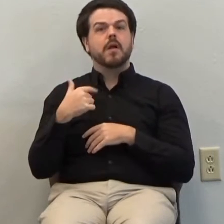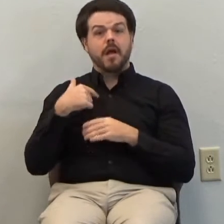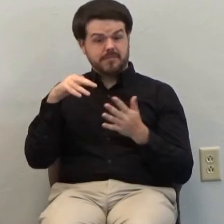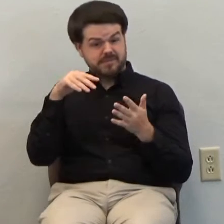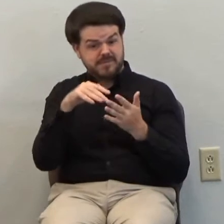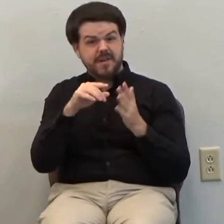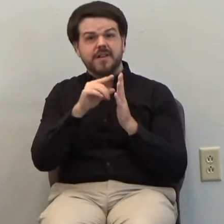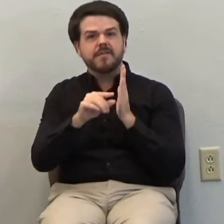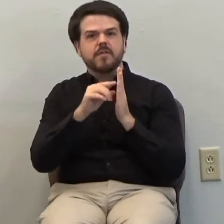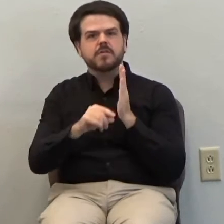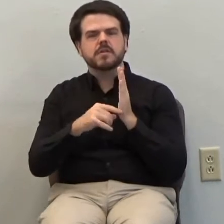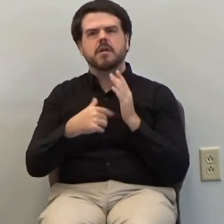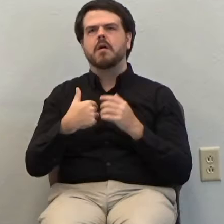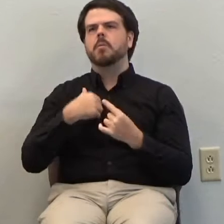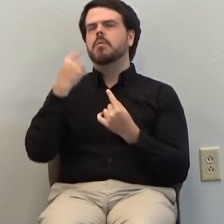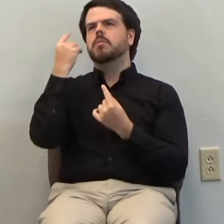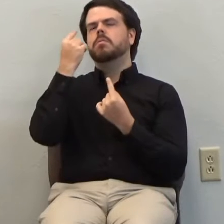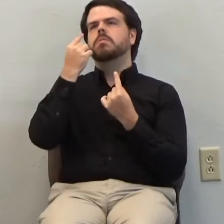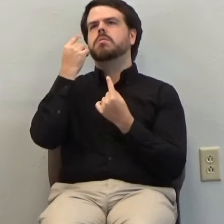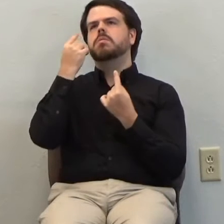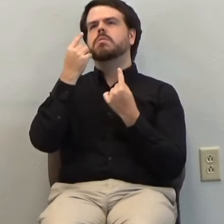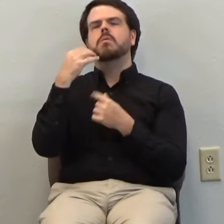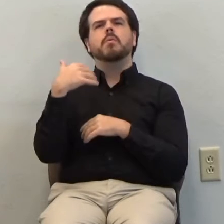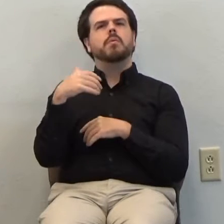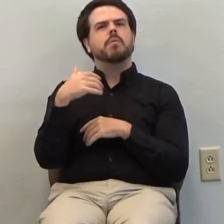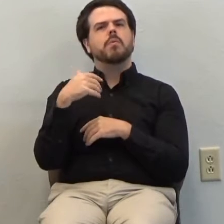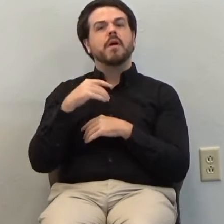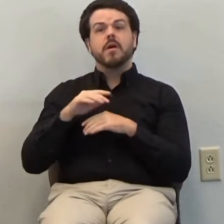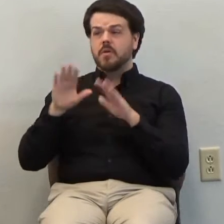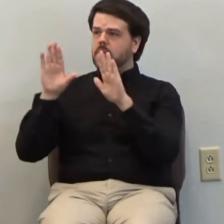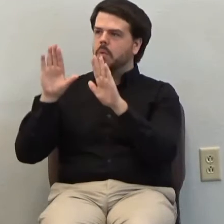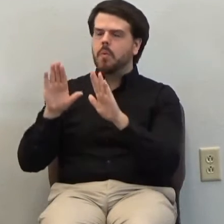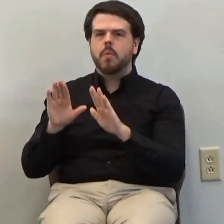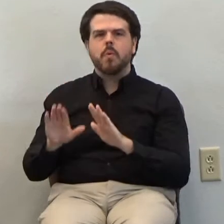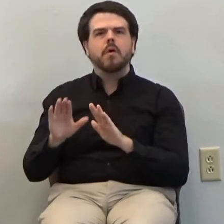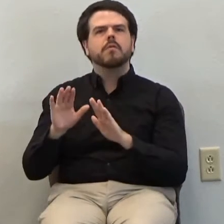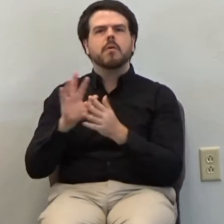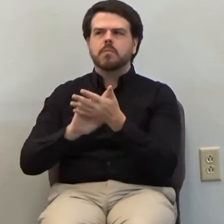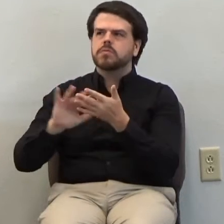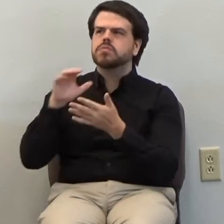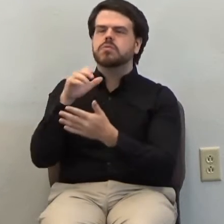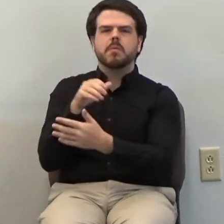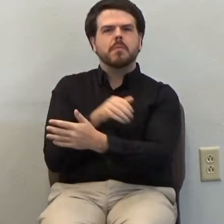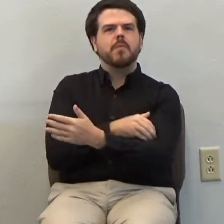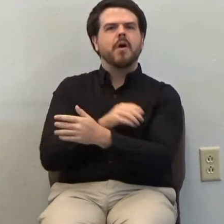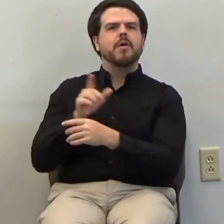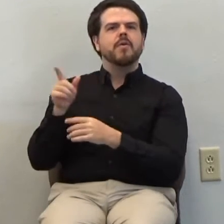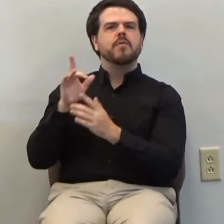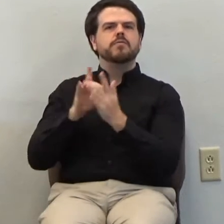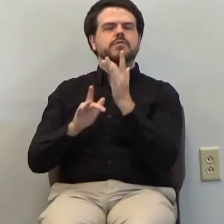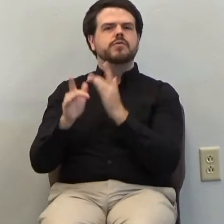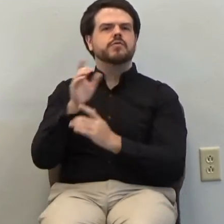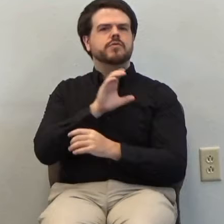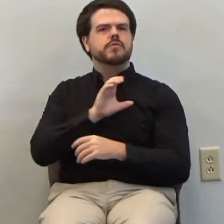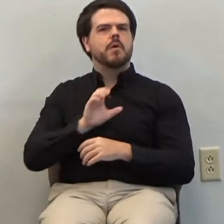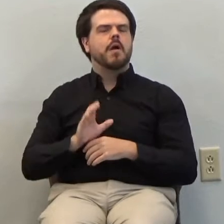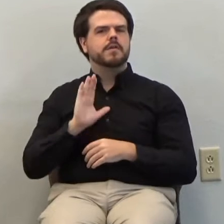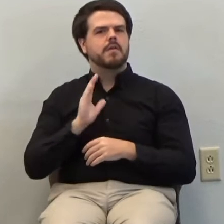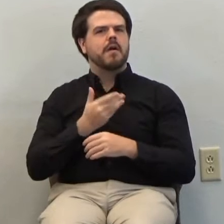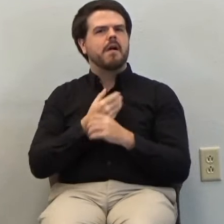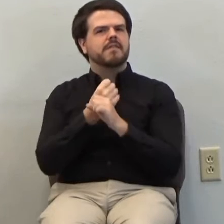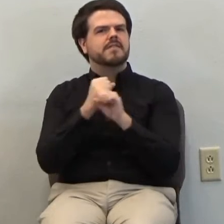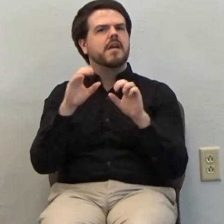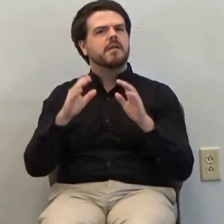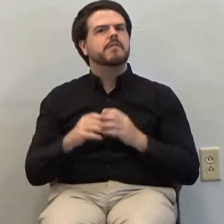that. The glory of Christ, our Savior. Oh, what a wonderful glory. And friends, we will